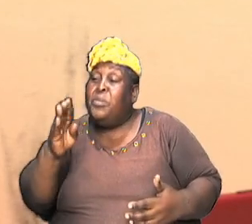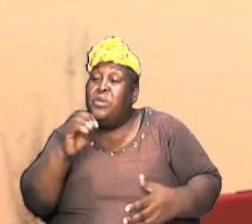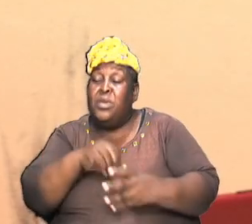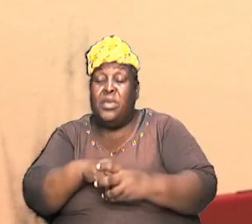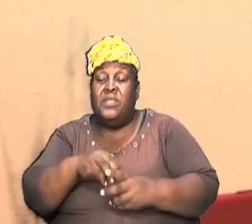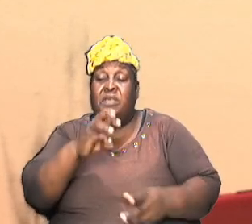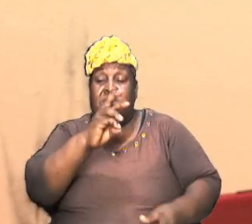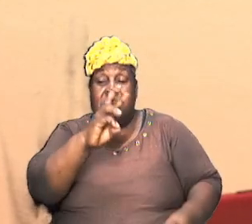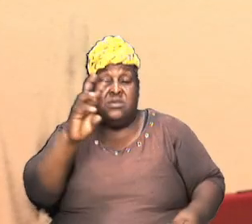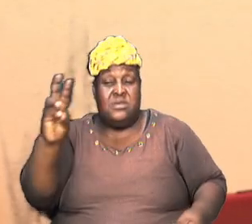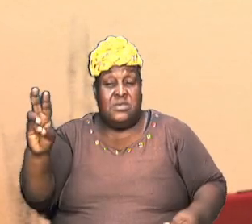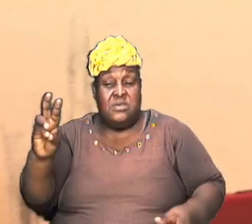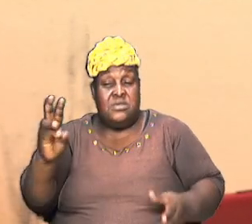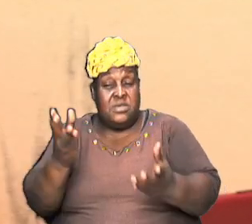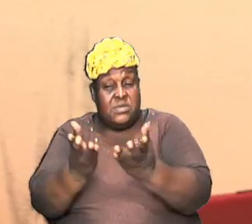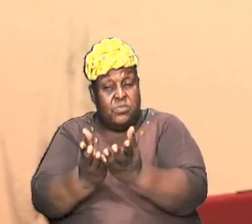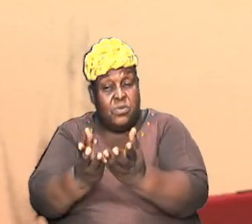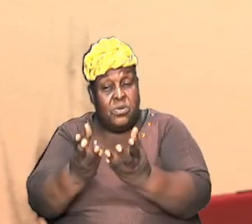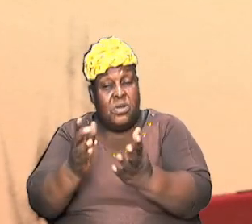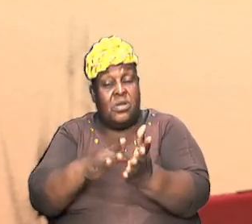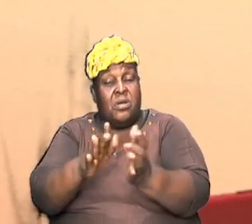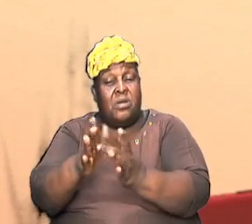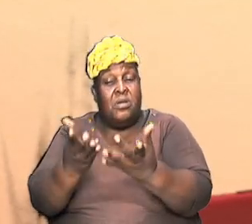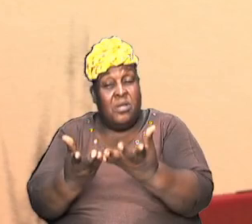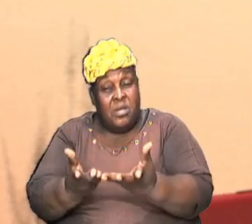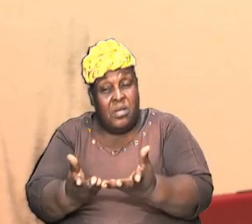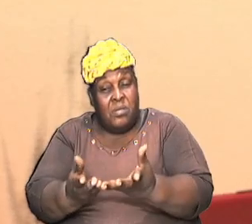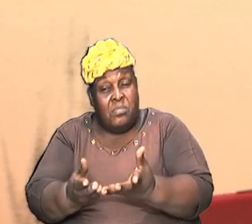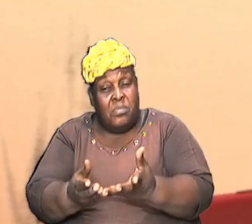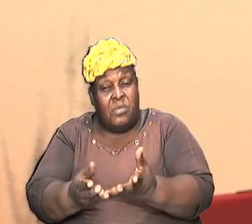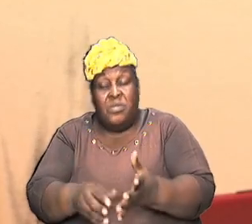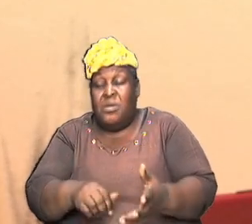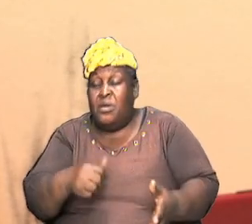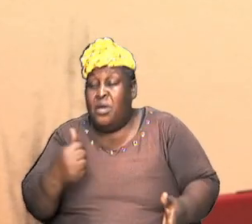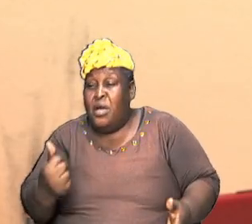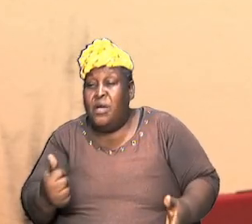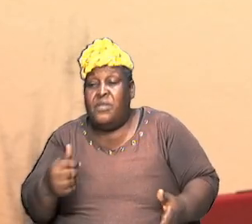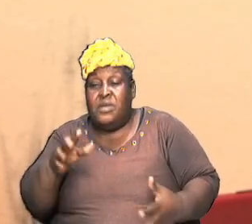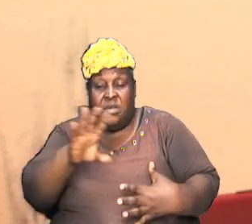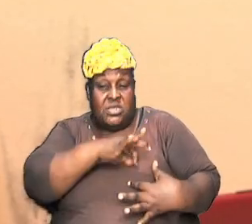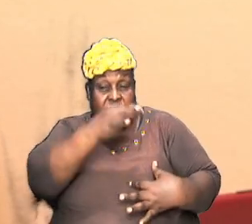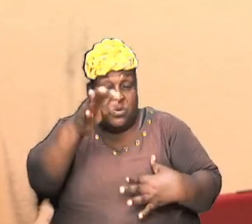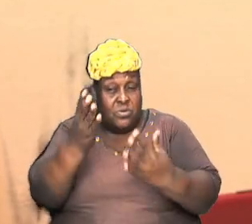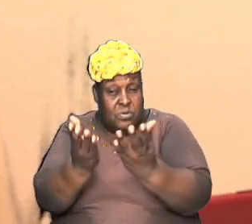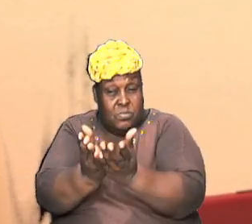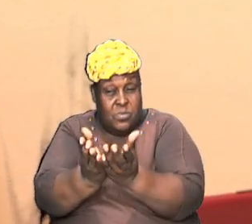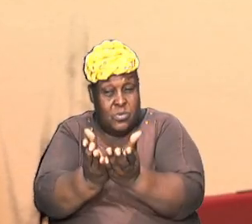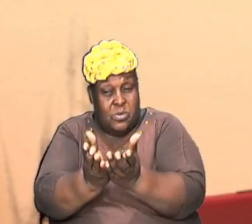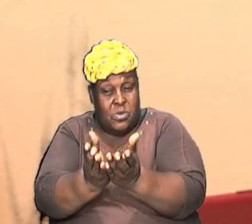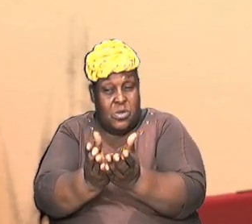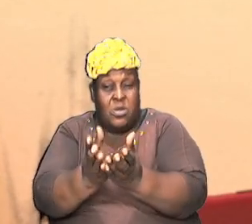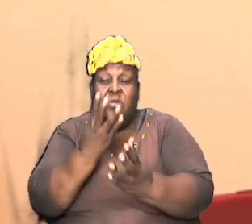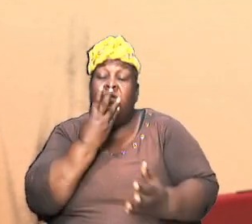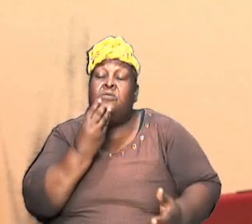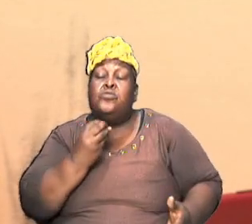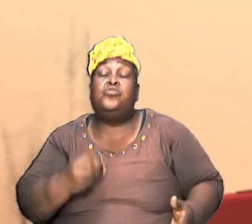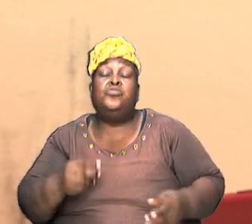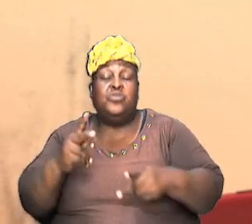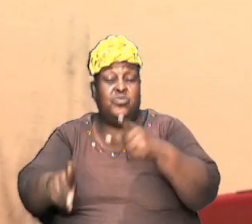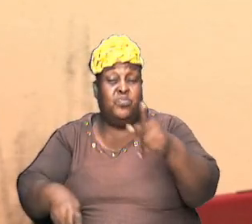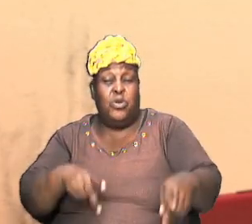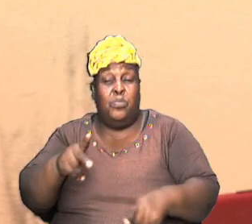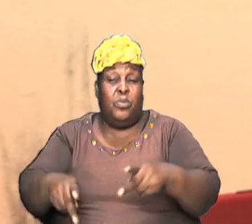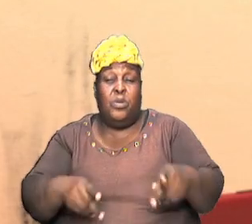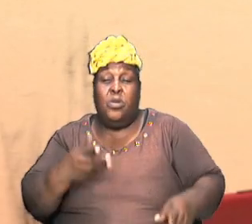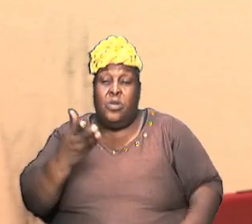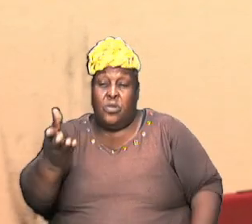call the Bible but there are other books that are spiritual books that the Jewish people and those